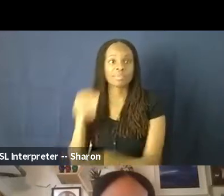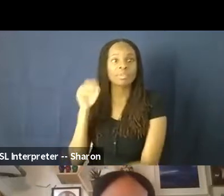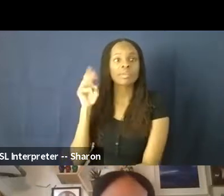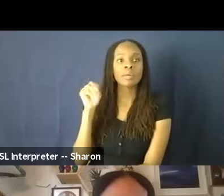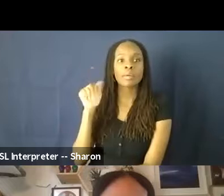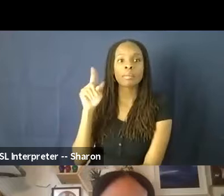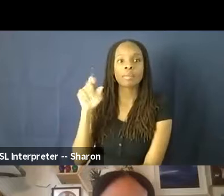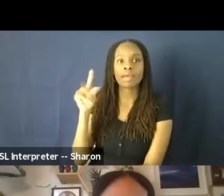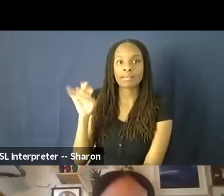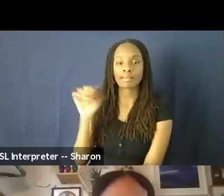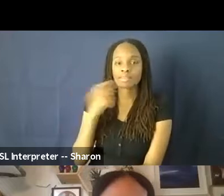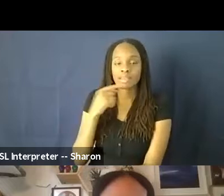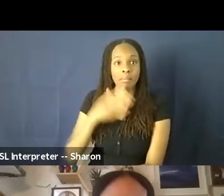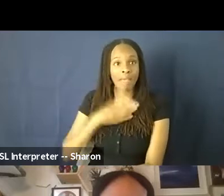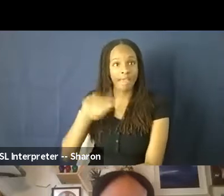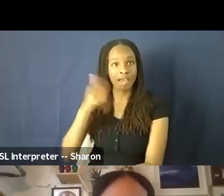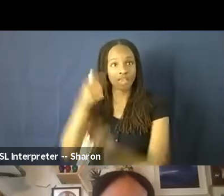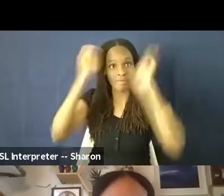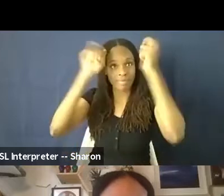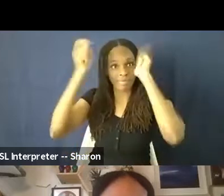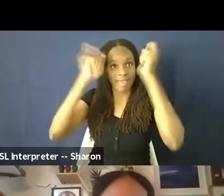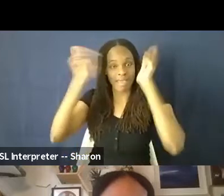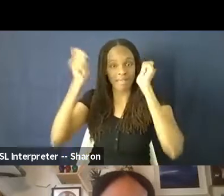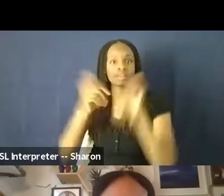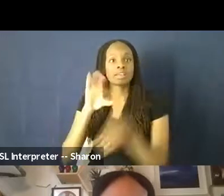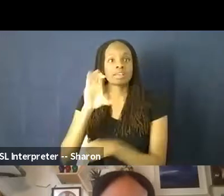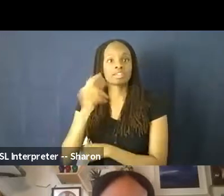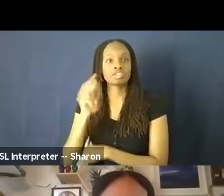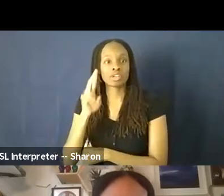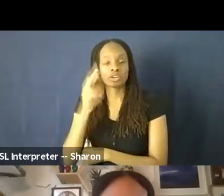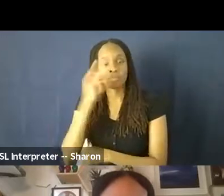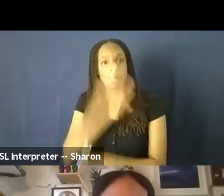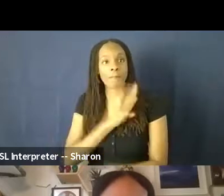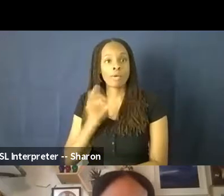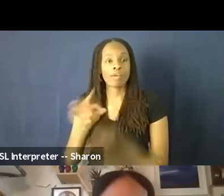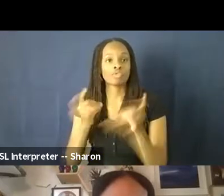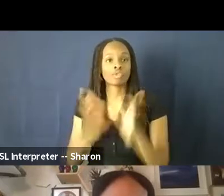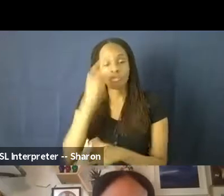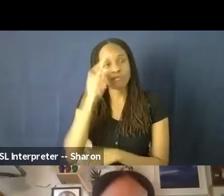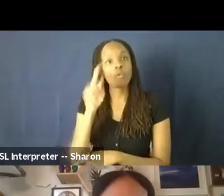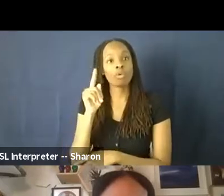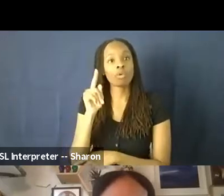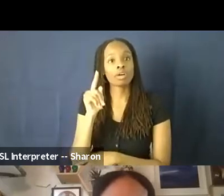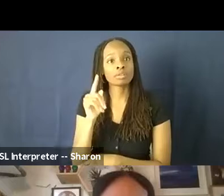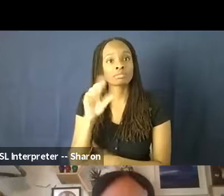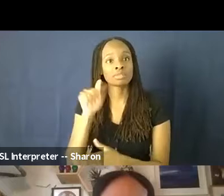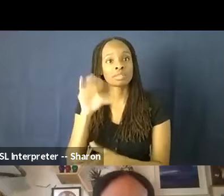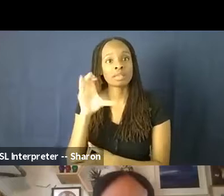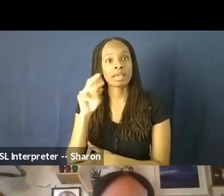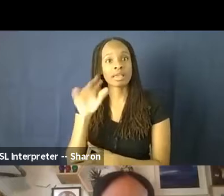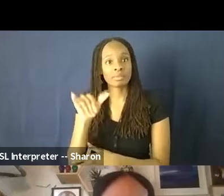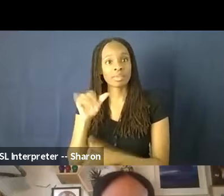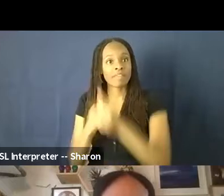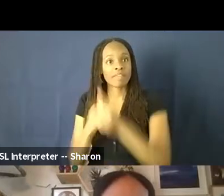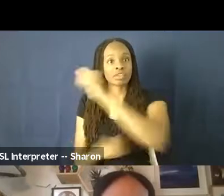other hat is the chair of the board of directors for the Television Academy Foundation, and they